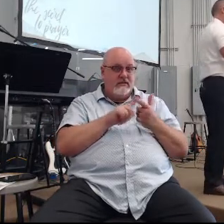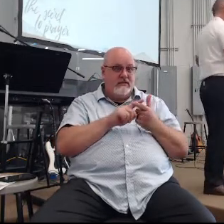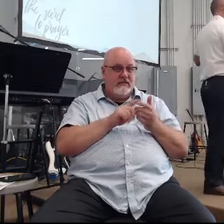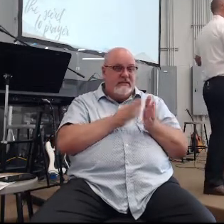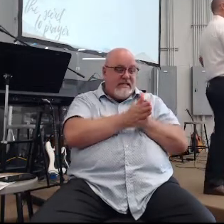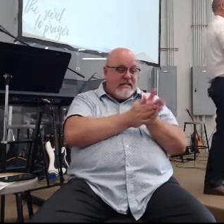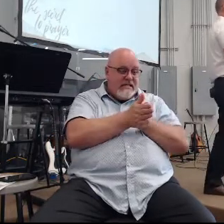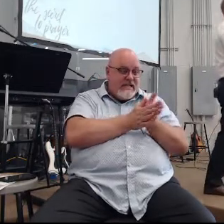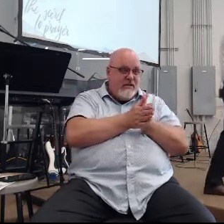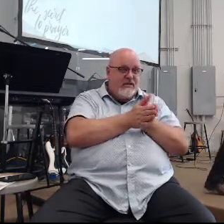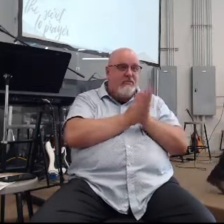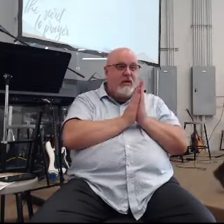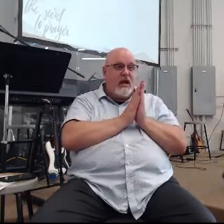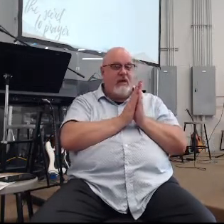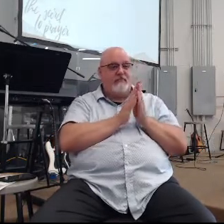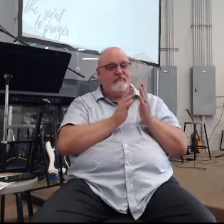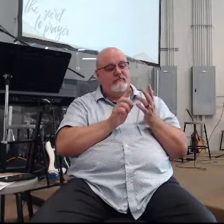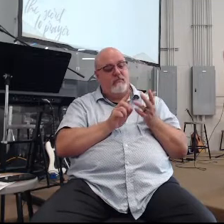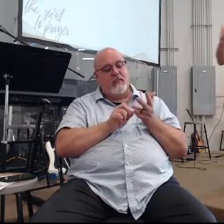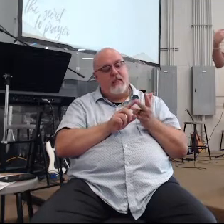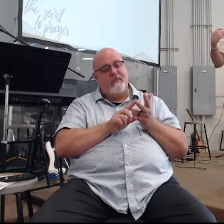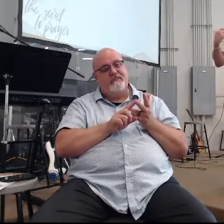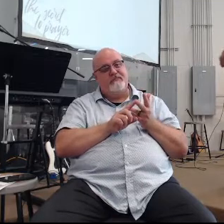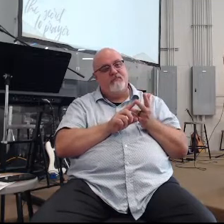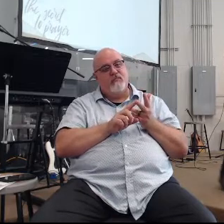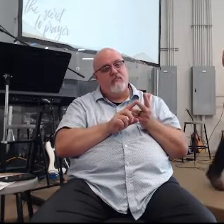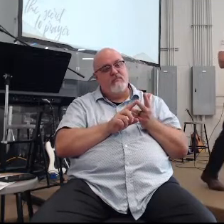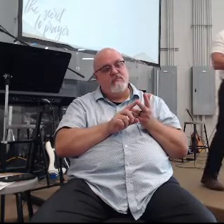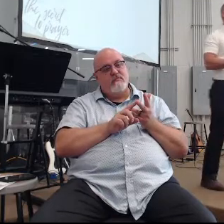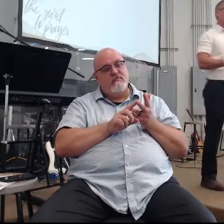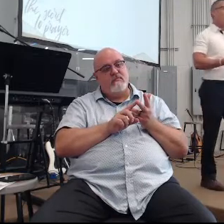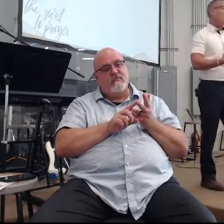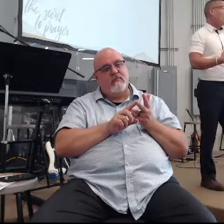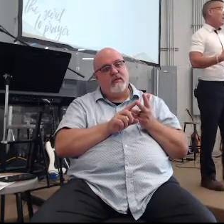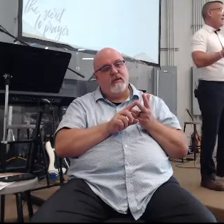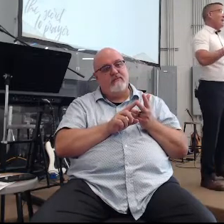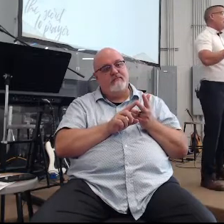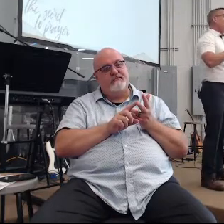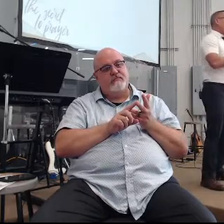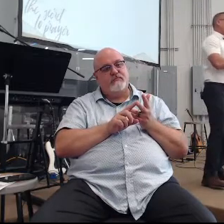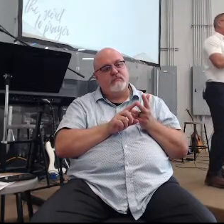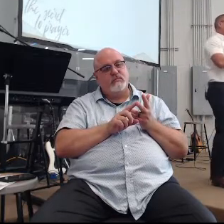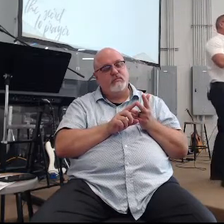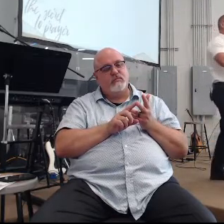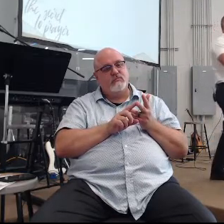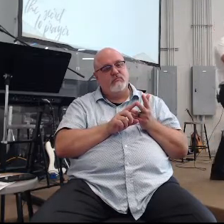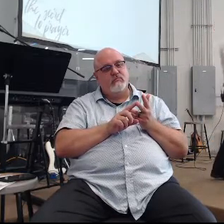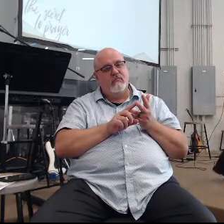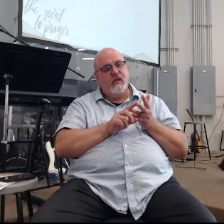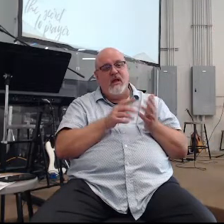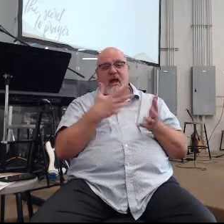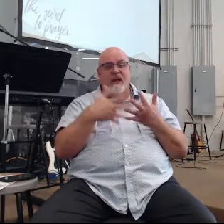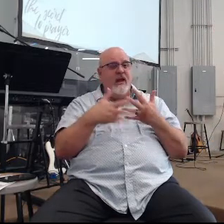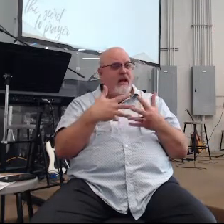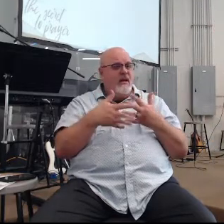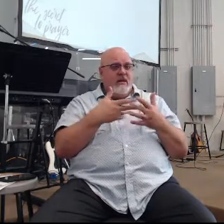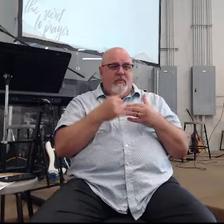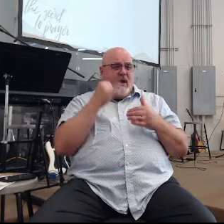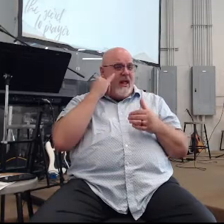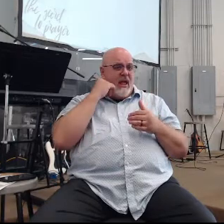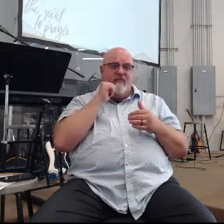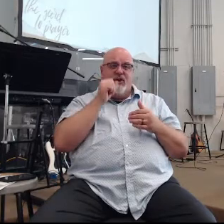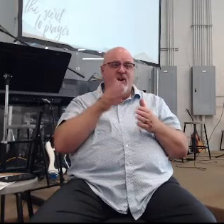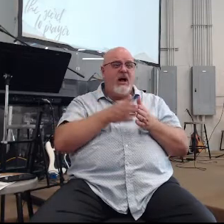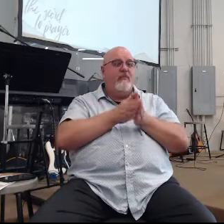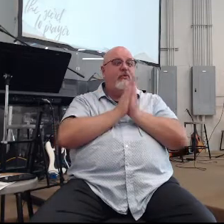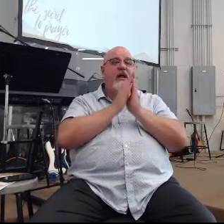no offense Charles Spurgeon and I know what he meant in the context of that quote I shared but matters not if you're not